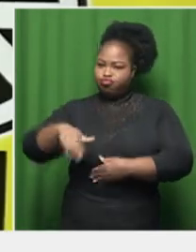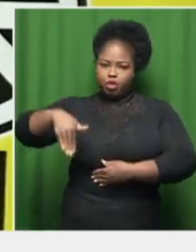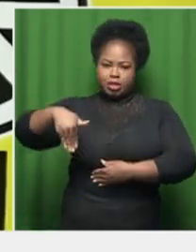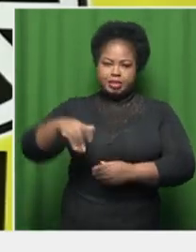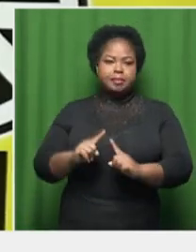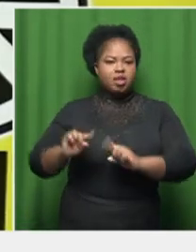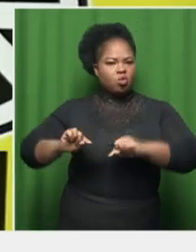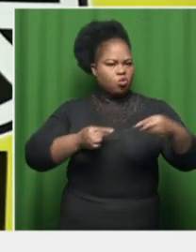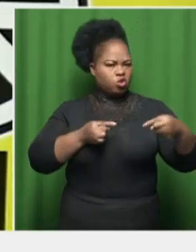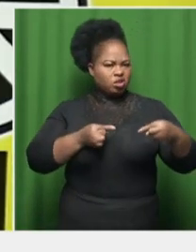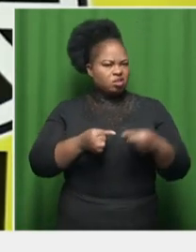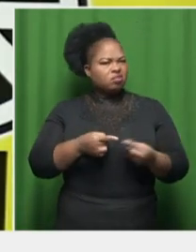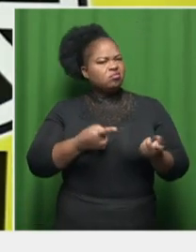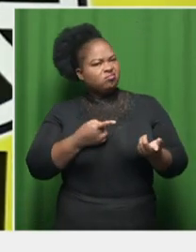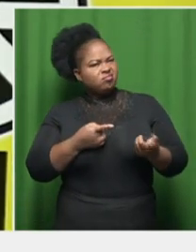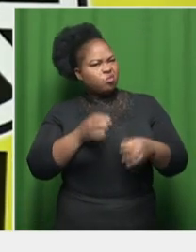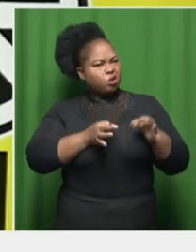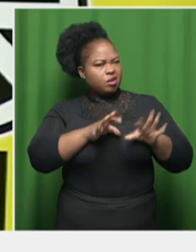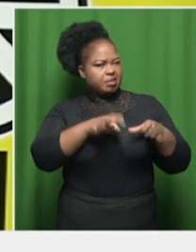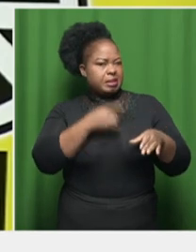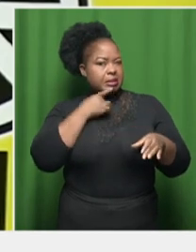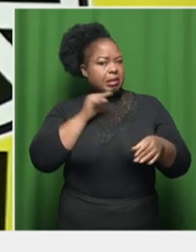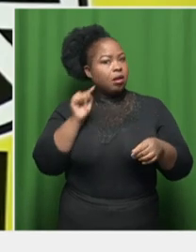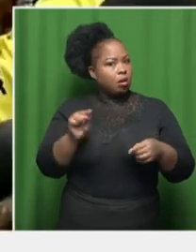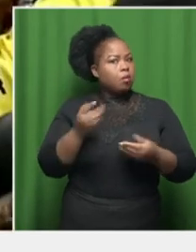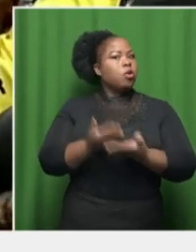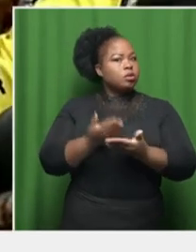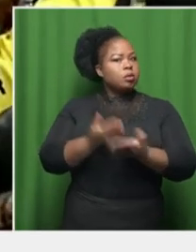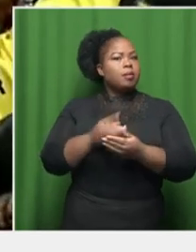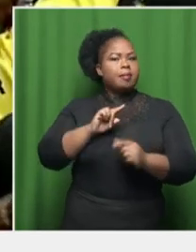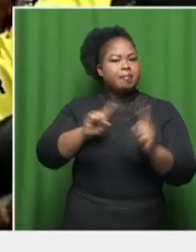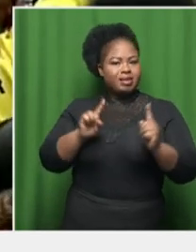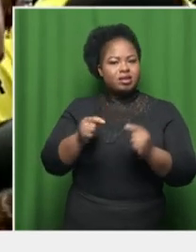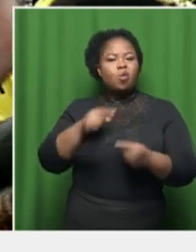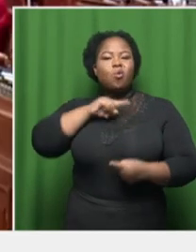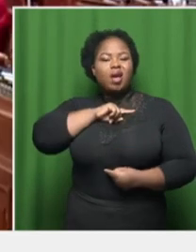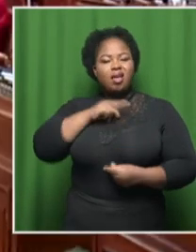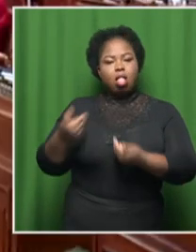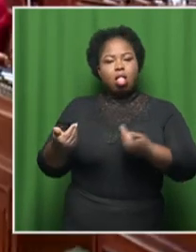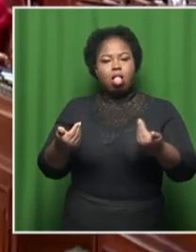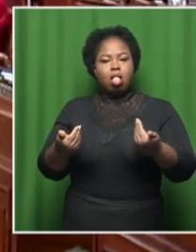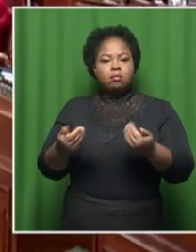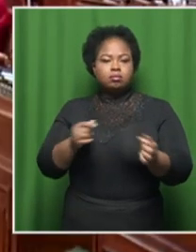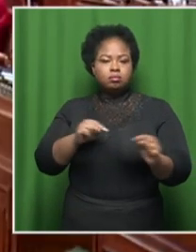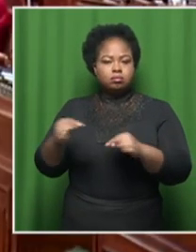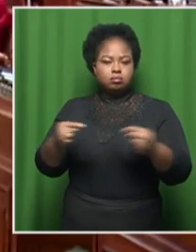in the province say her possible removal is rooted in ANC's factional battles.